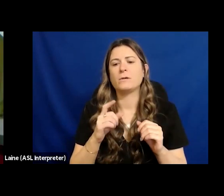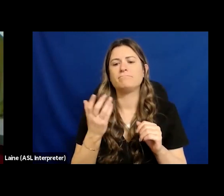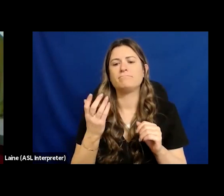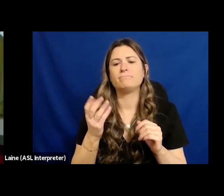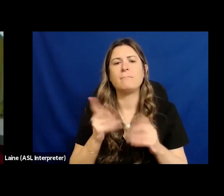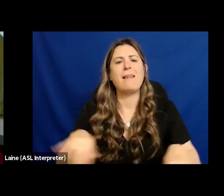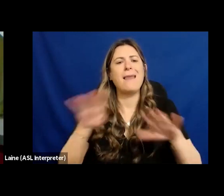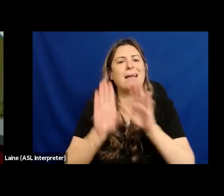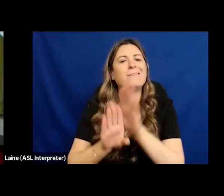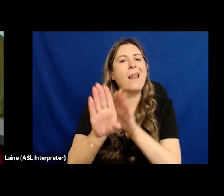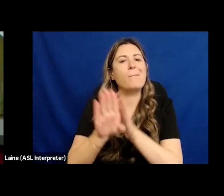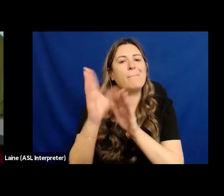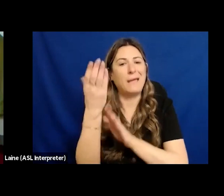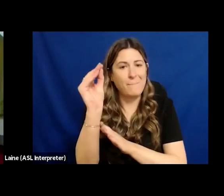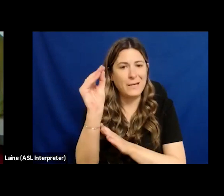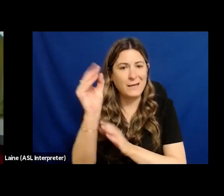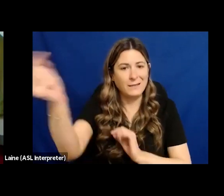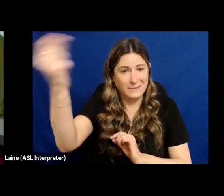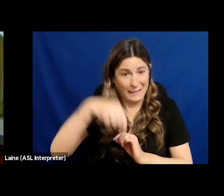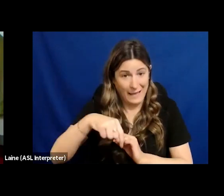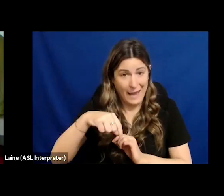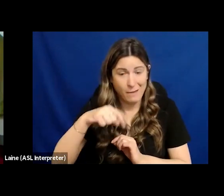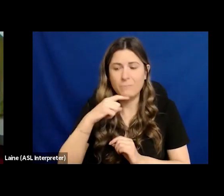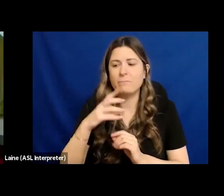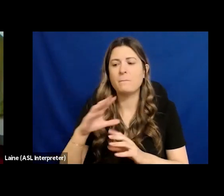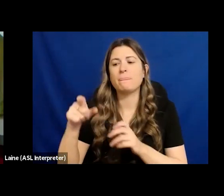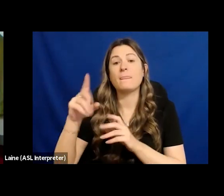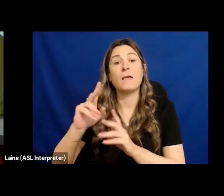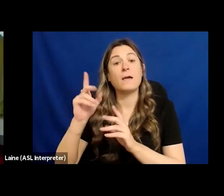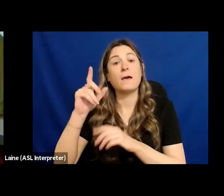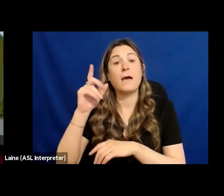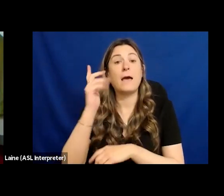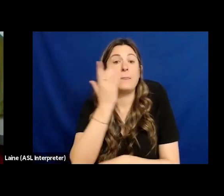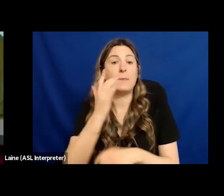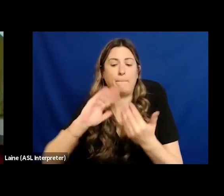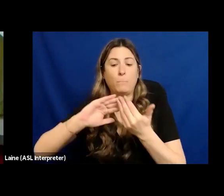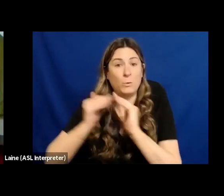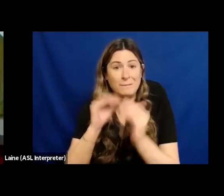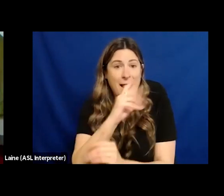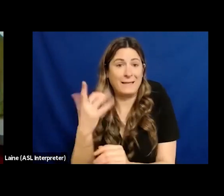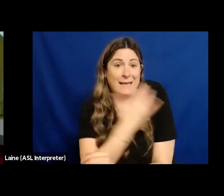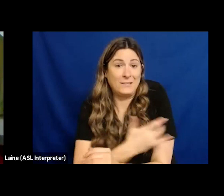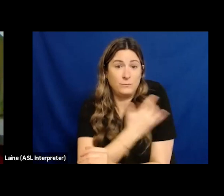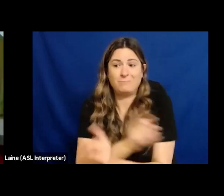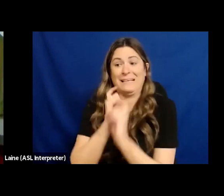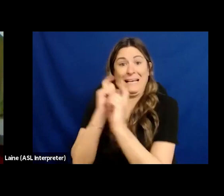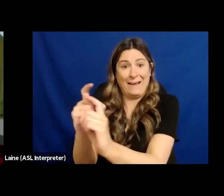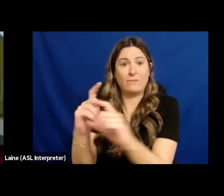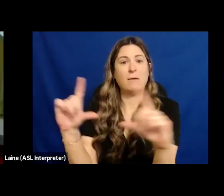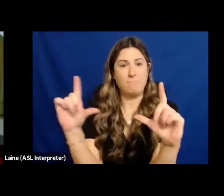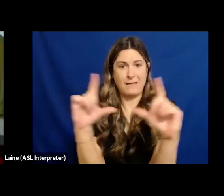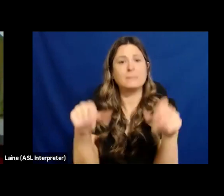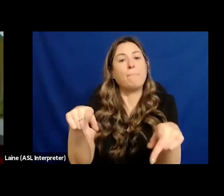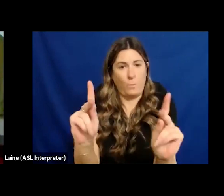permits from municipality and from the province to develop in our traditional marine territory and